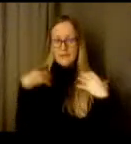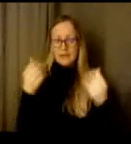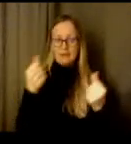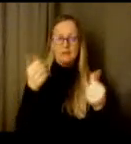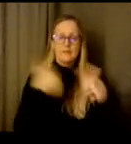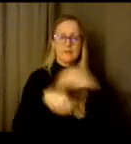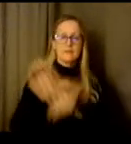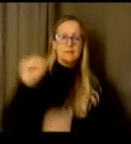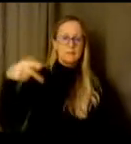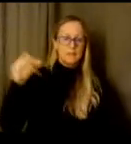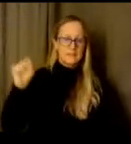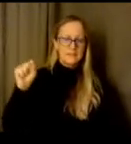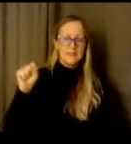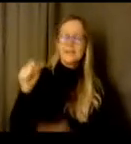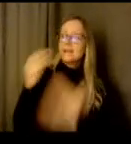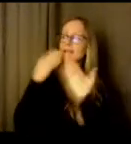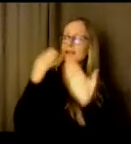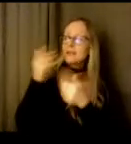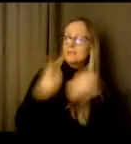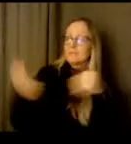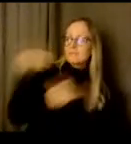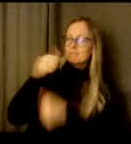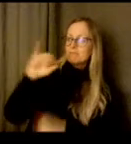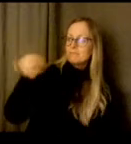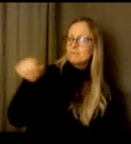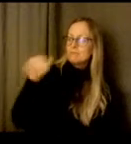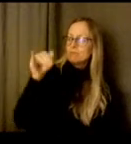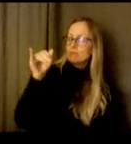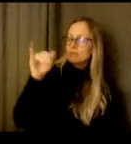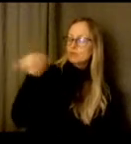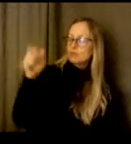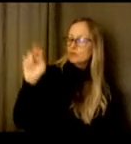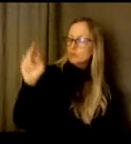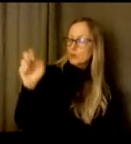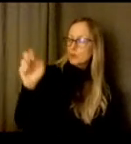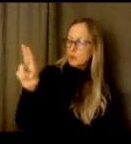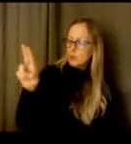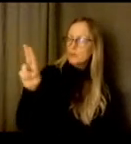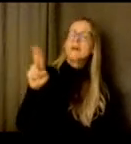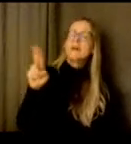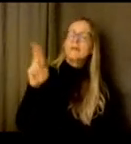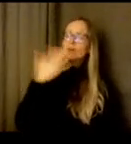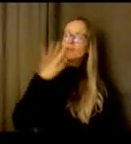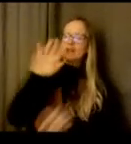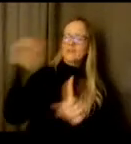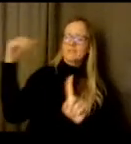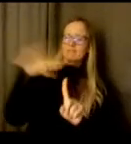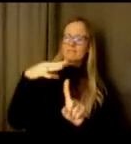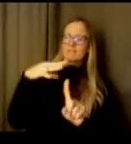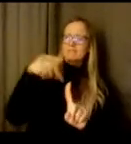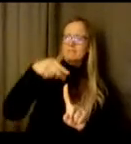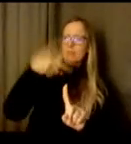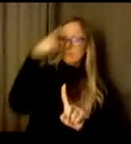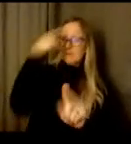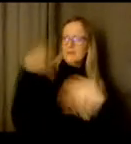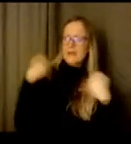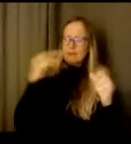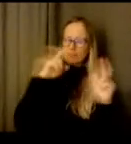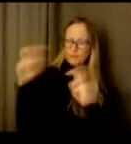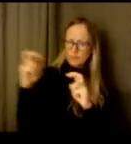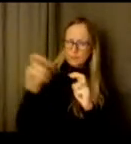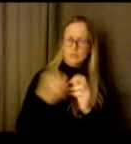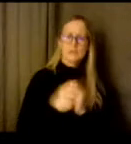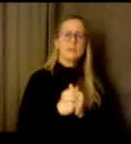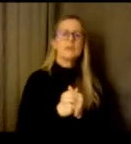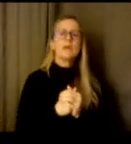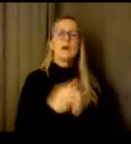thanking Superintendent Juneau for highlighting the impacts this past year has had on mental health as well as the disparities and impacts across different